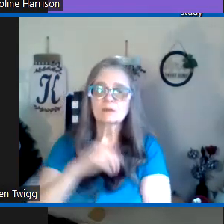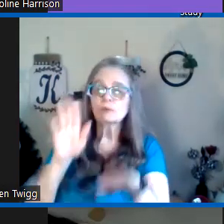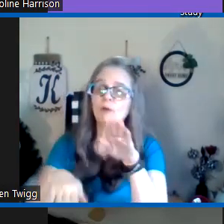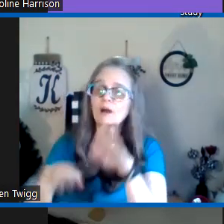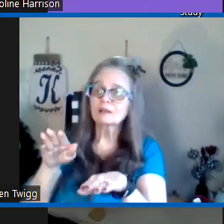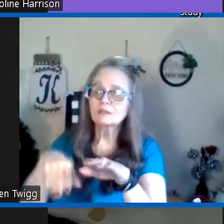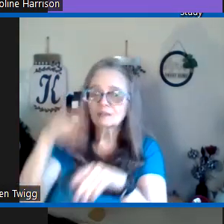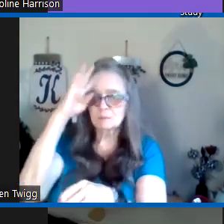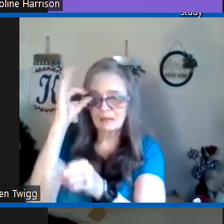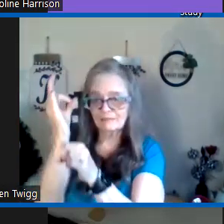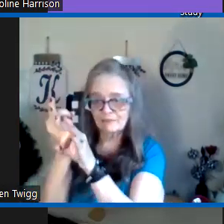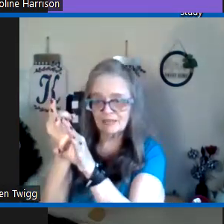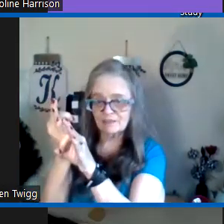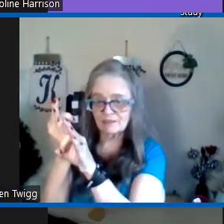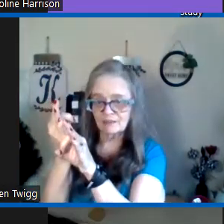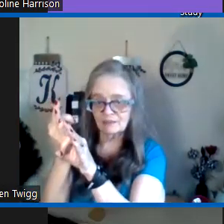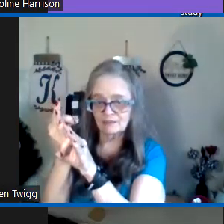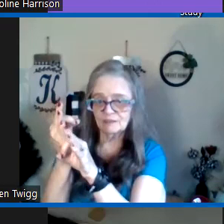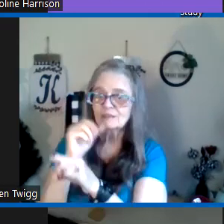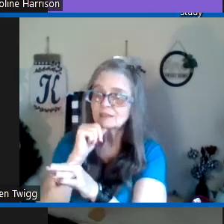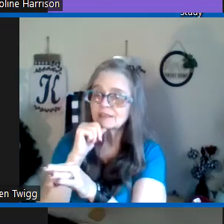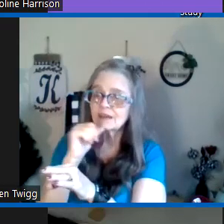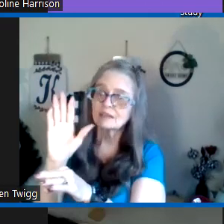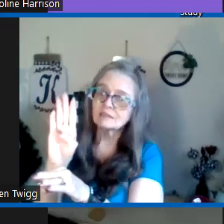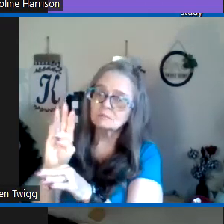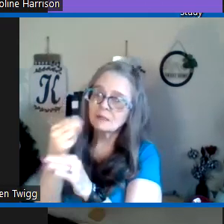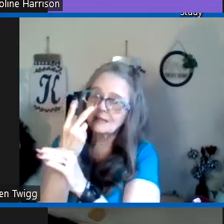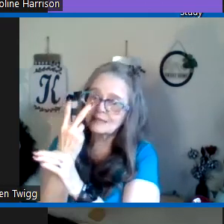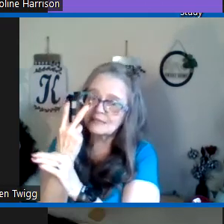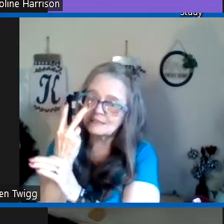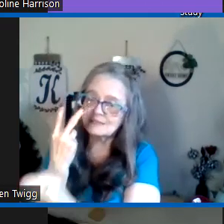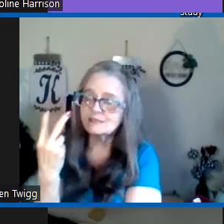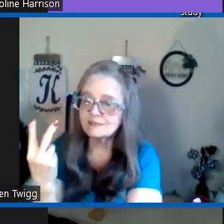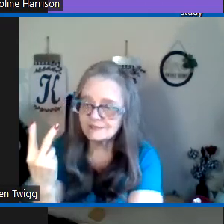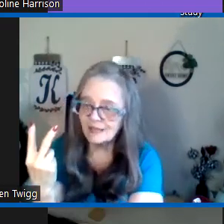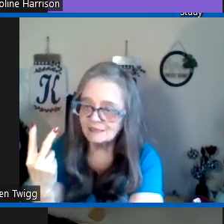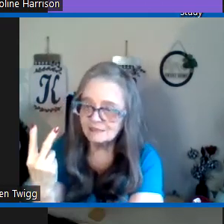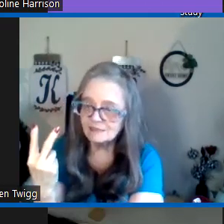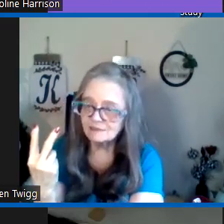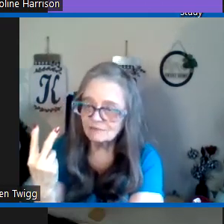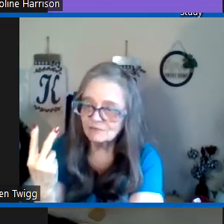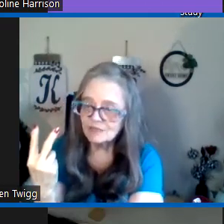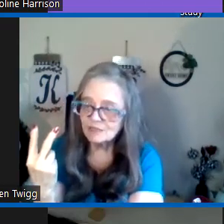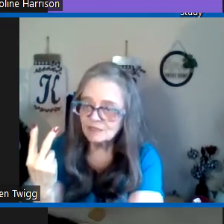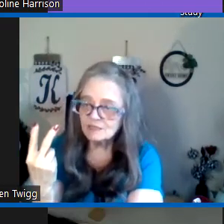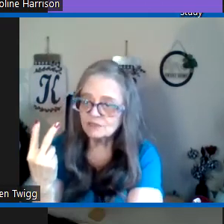so we walk by faith not by sight